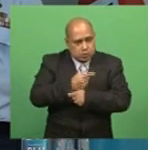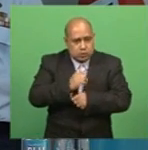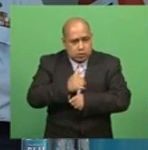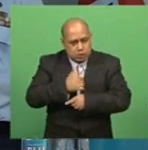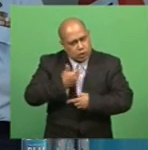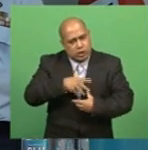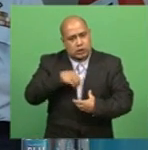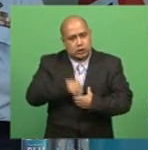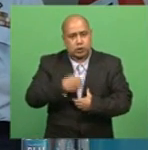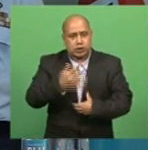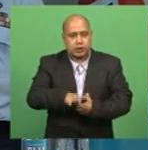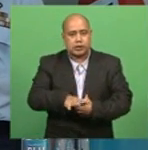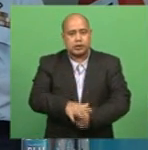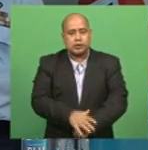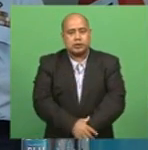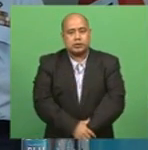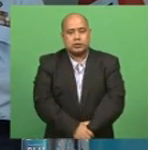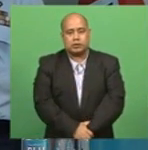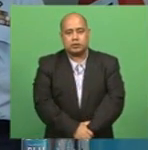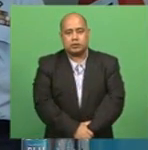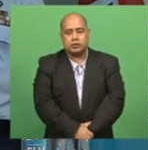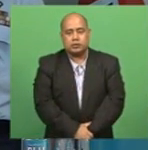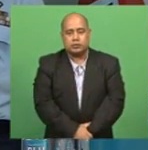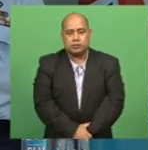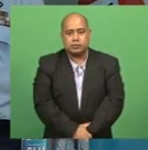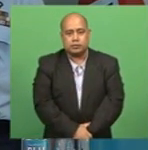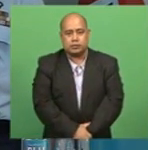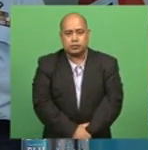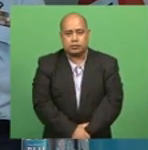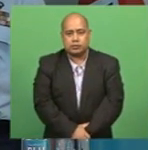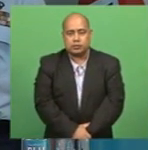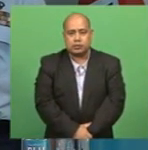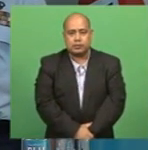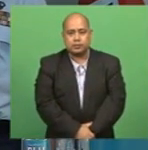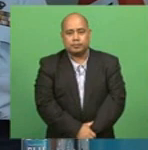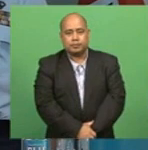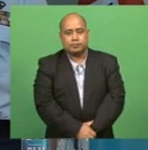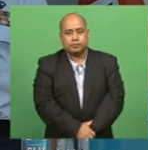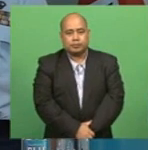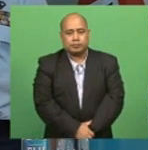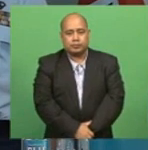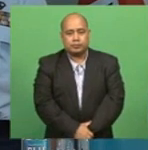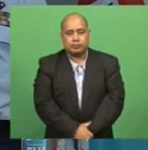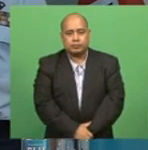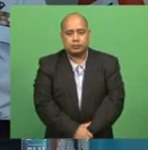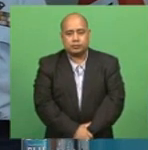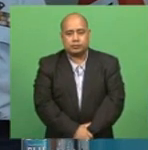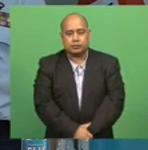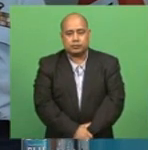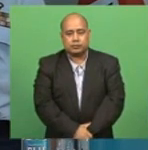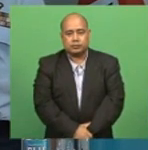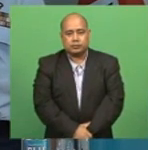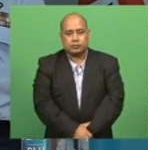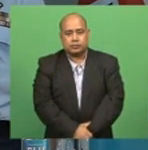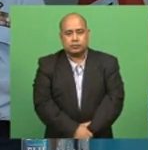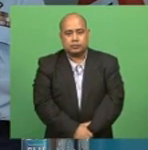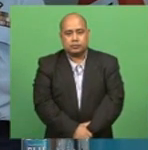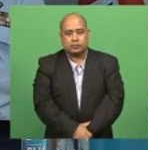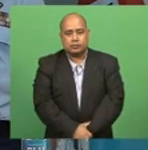our contact tracing, our contact tracing, sorry, which began as soon as she was first tested on the 18th of April,